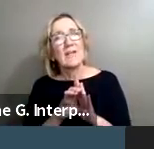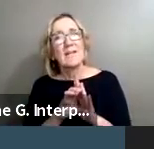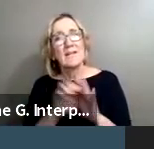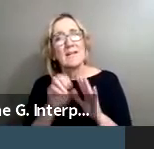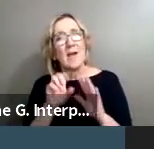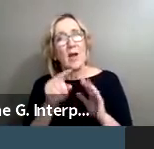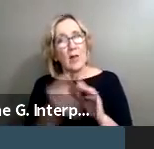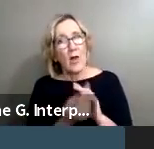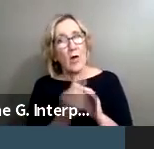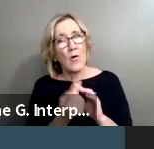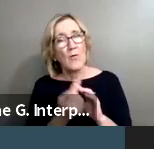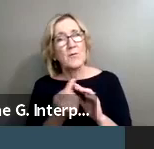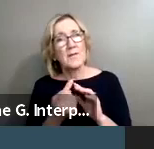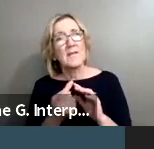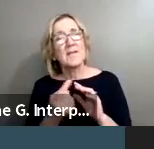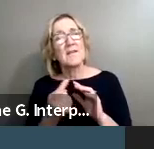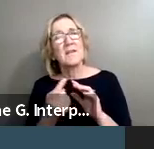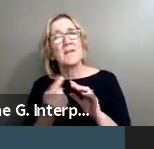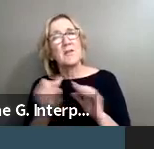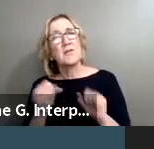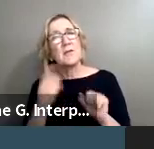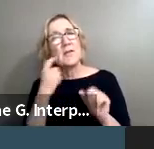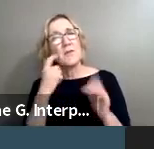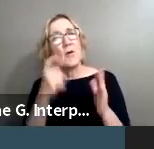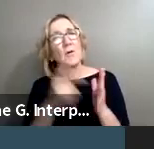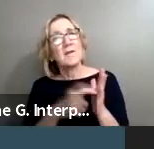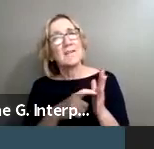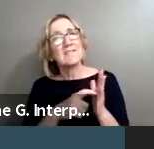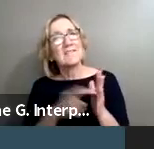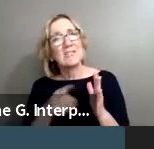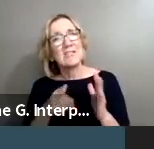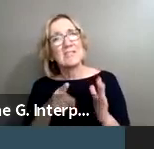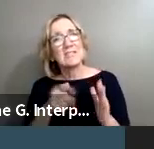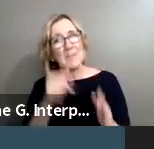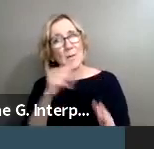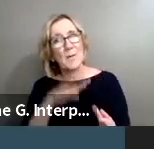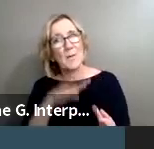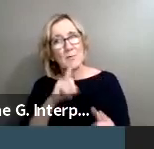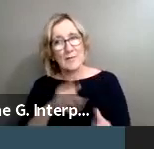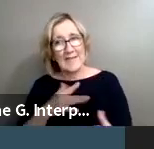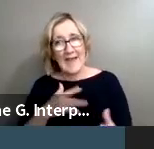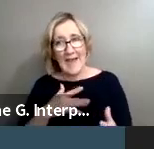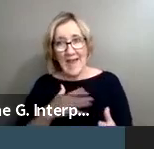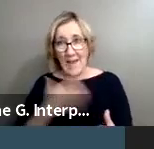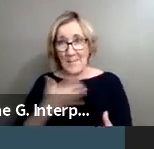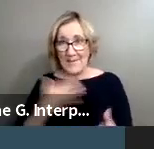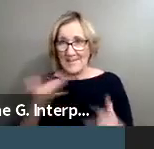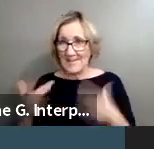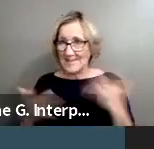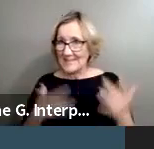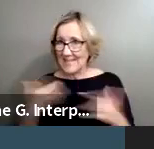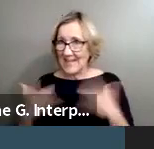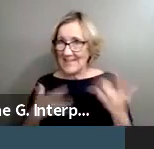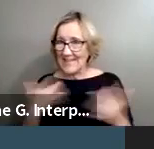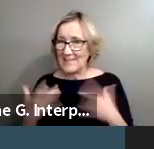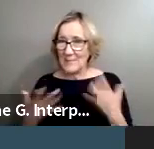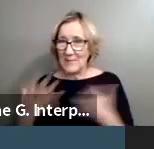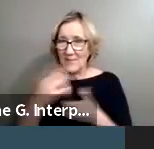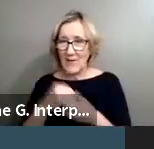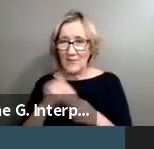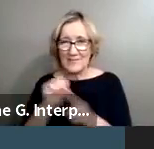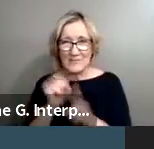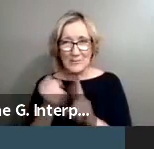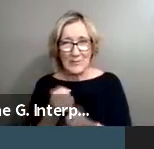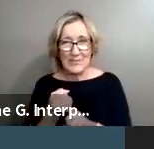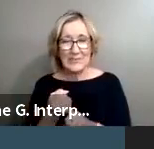But even without a story, you can tell that this lady was super happy and super excited to be in the situation. And then on